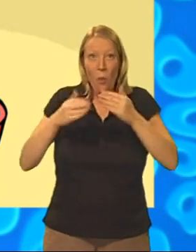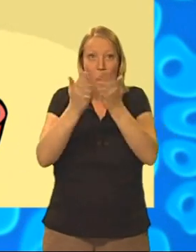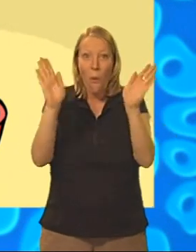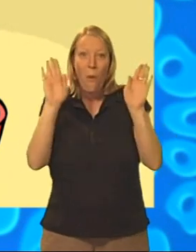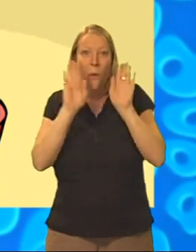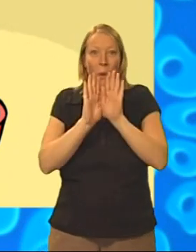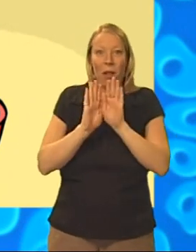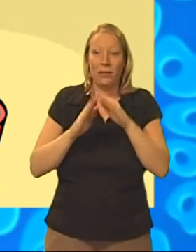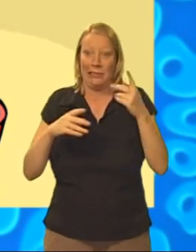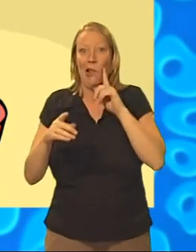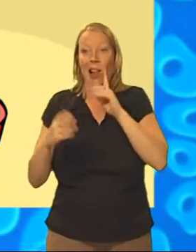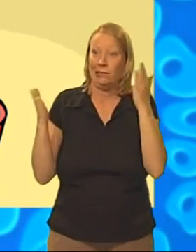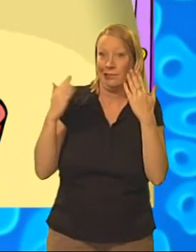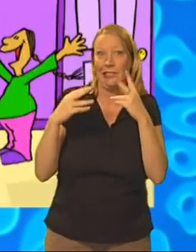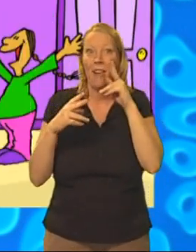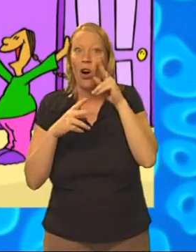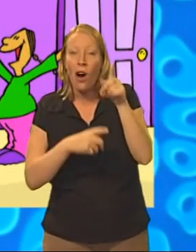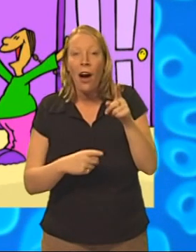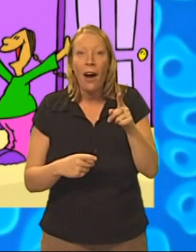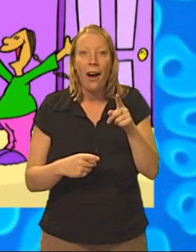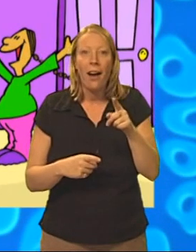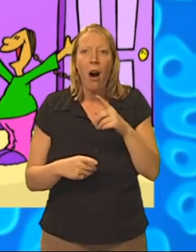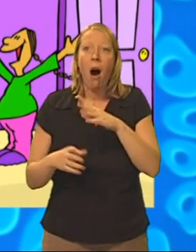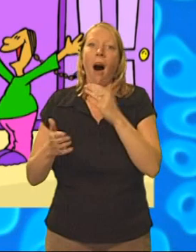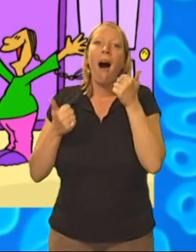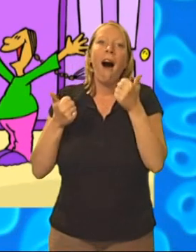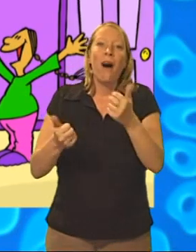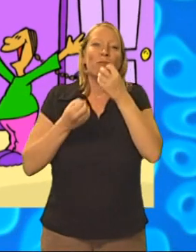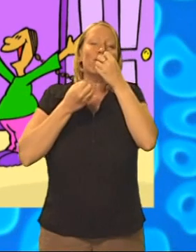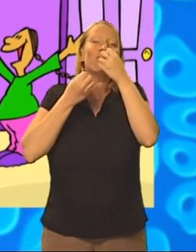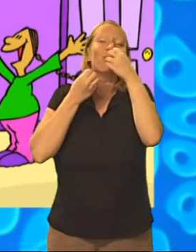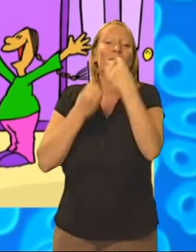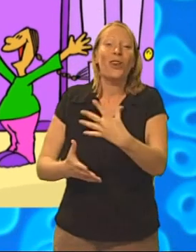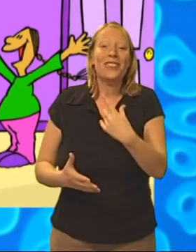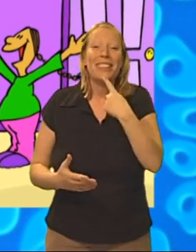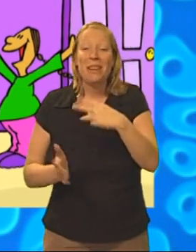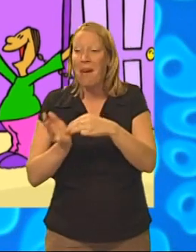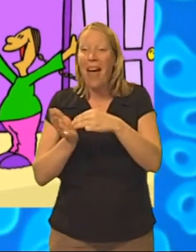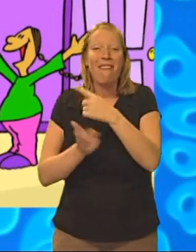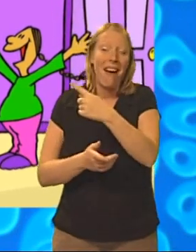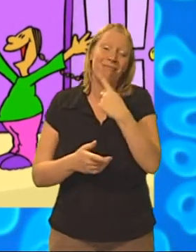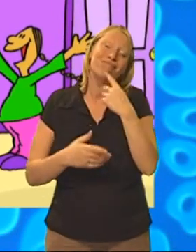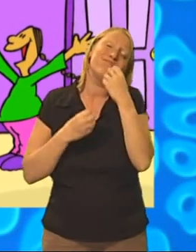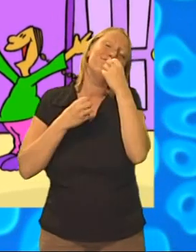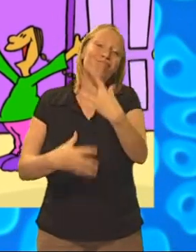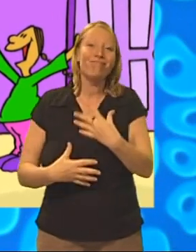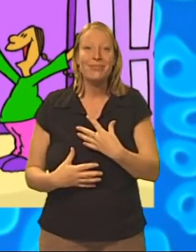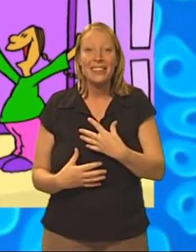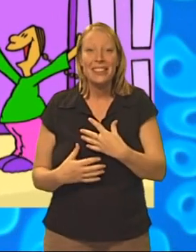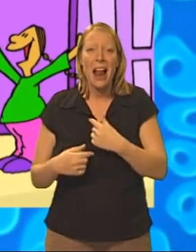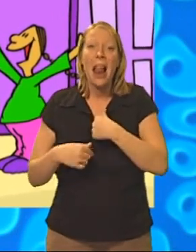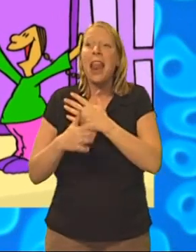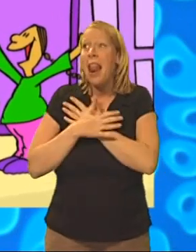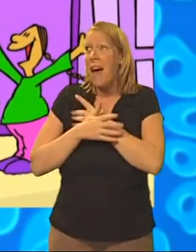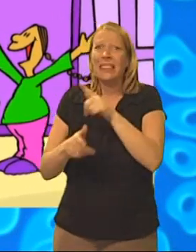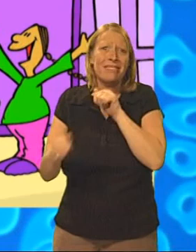and called the girls to come and see. Oh, it's beautiful, said Mira. I